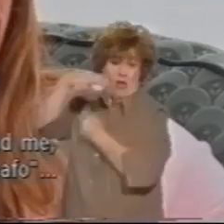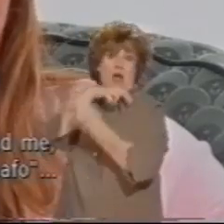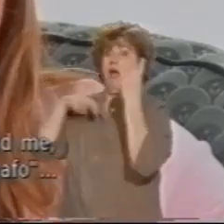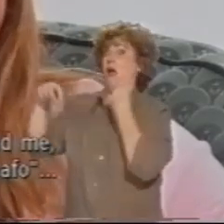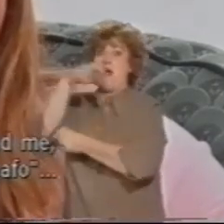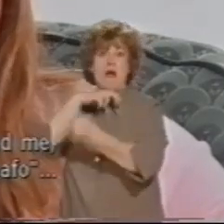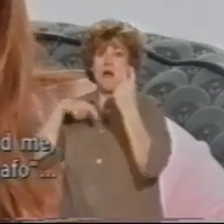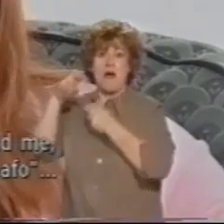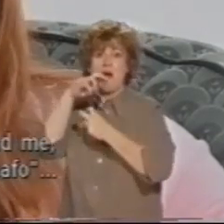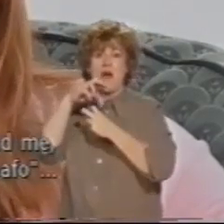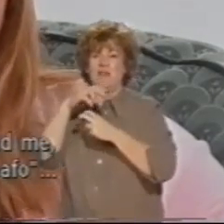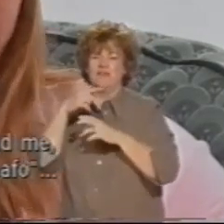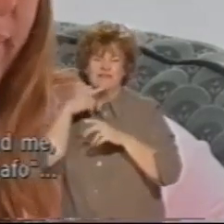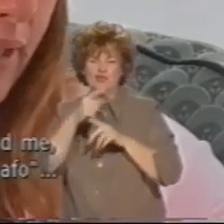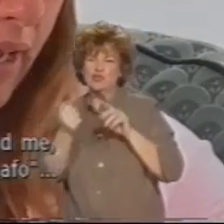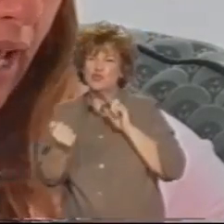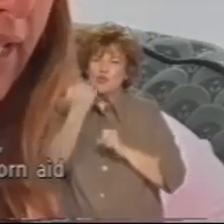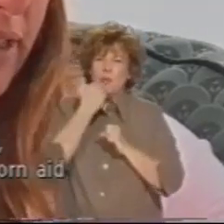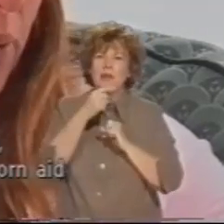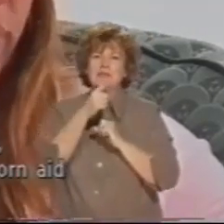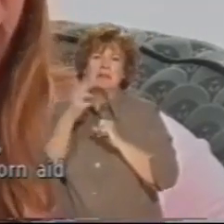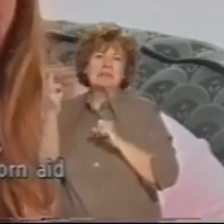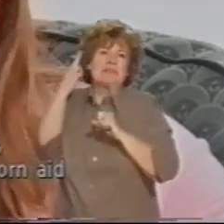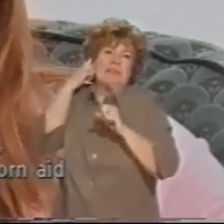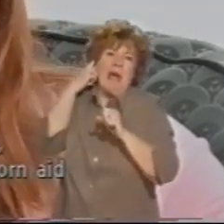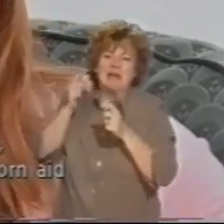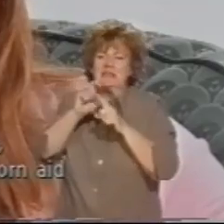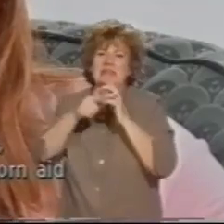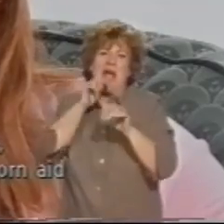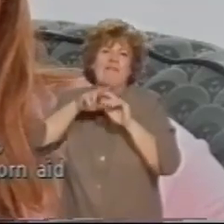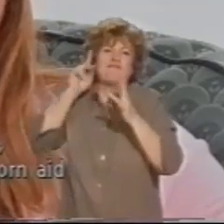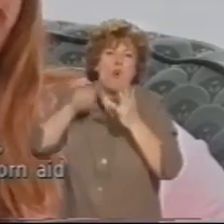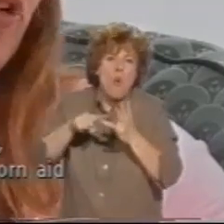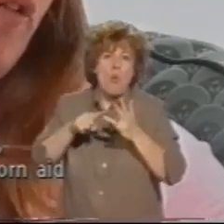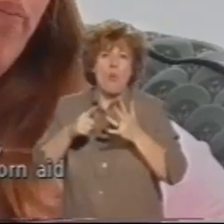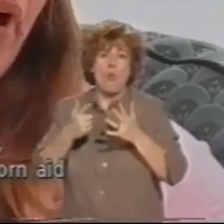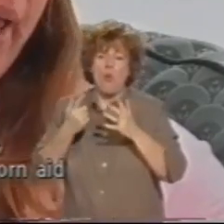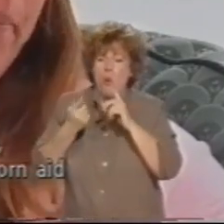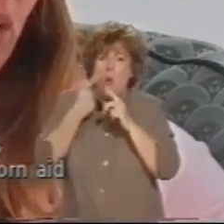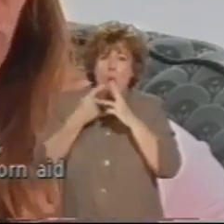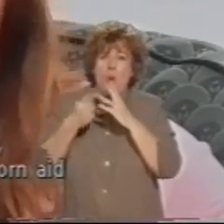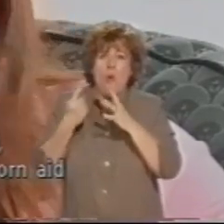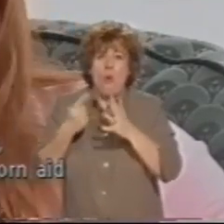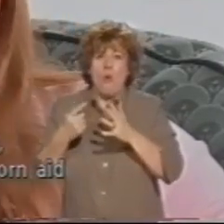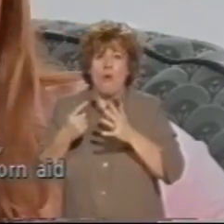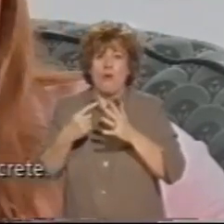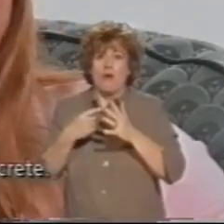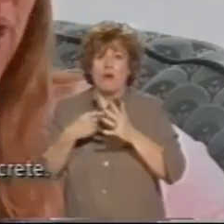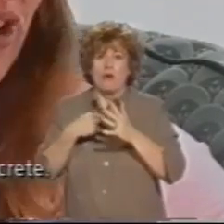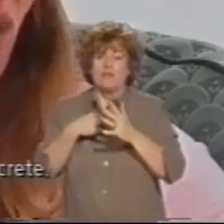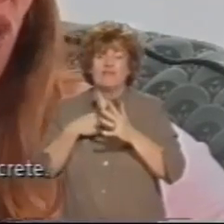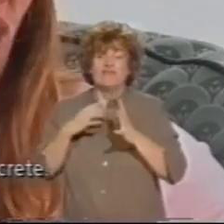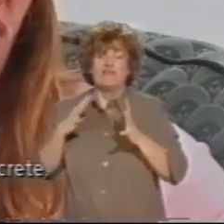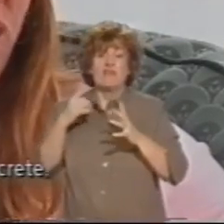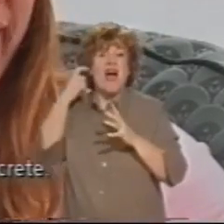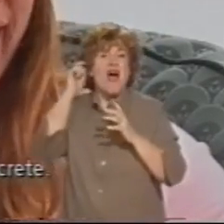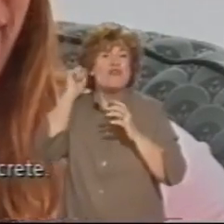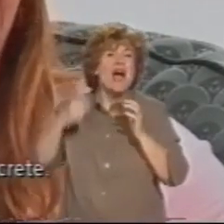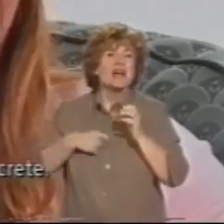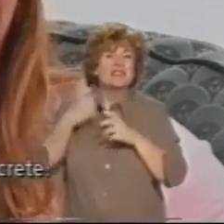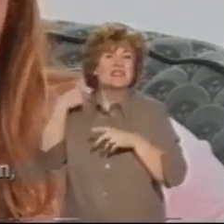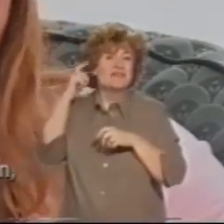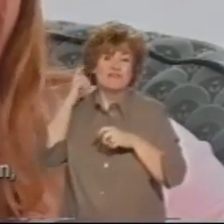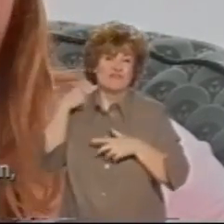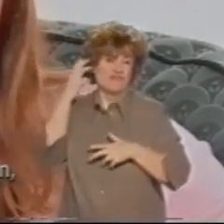calling me stupid and deafer, and so what I did was I just ripped off my body-worn aid and smashed it on the concrete.